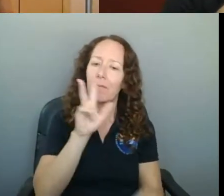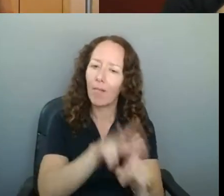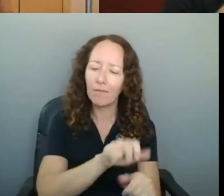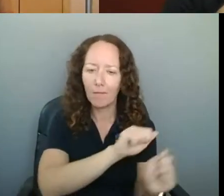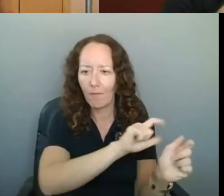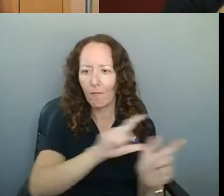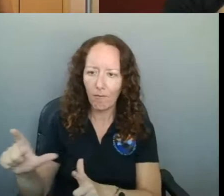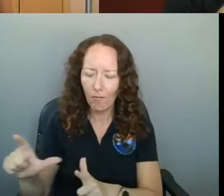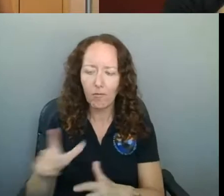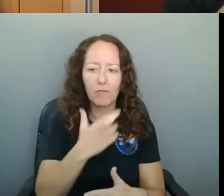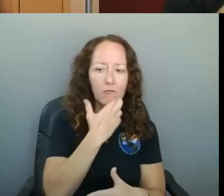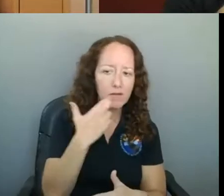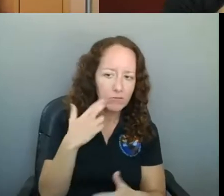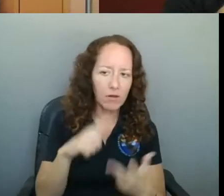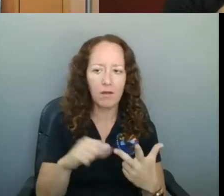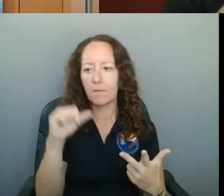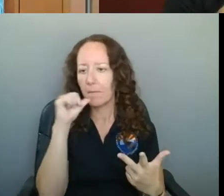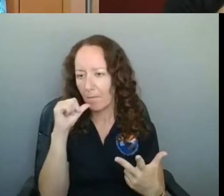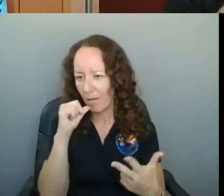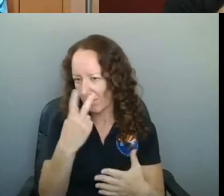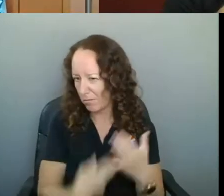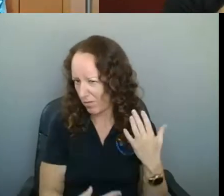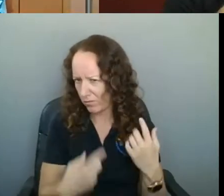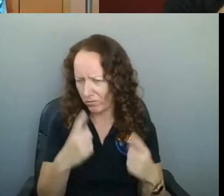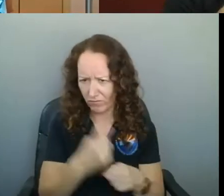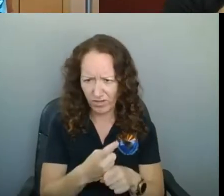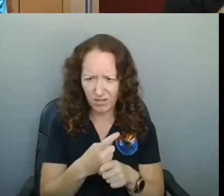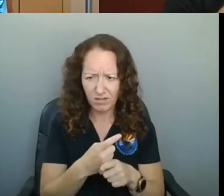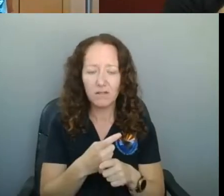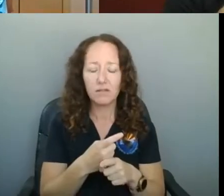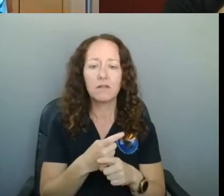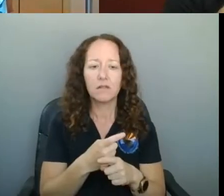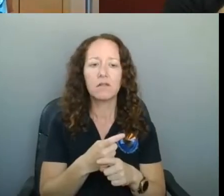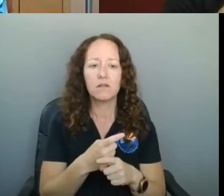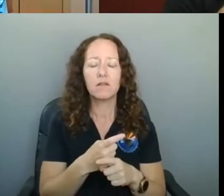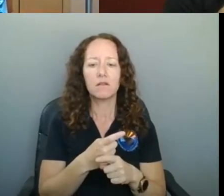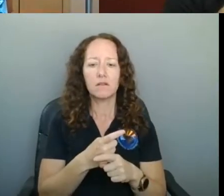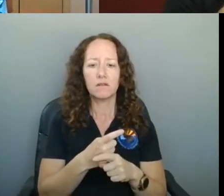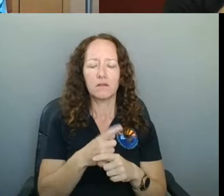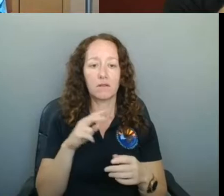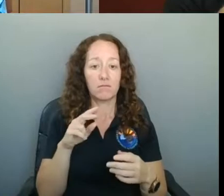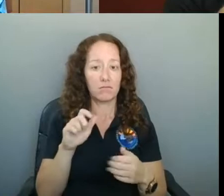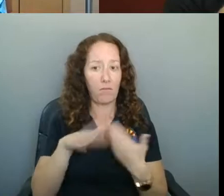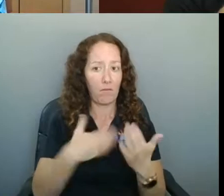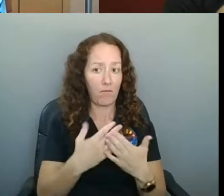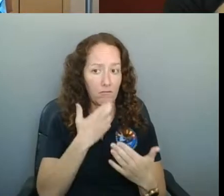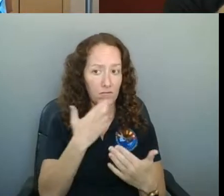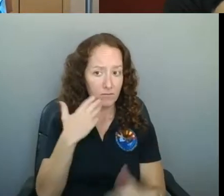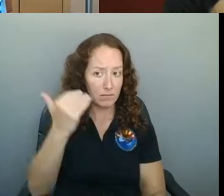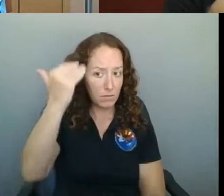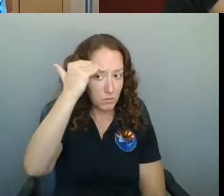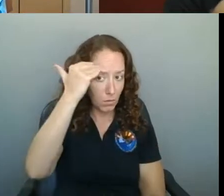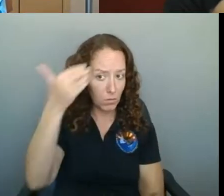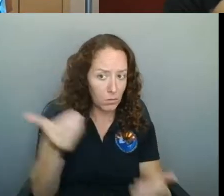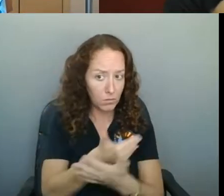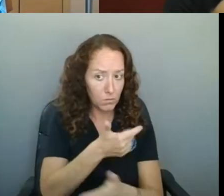restaurants that have remained open, these guidelines are in effect. And are all of the restaurants aware of these guidelines? And if